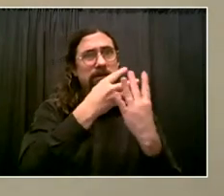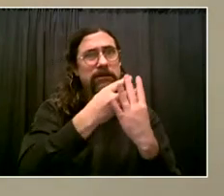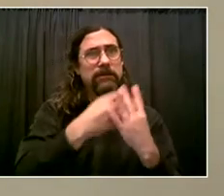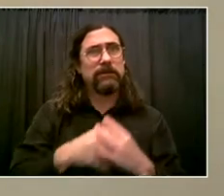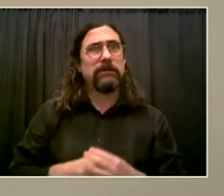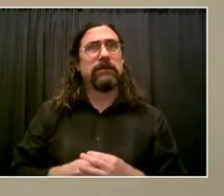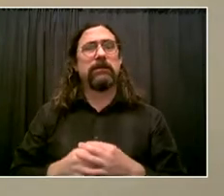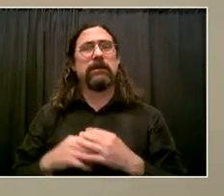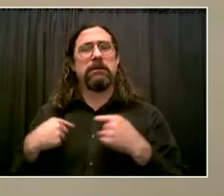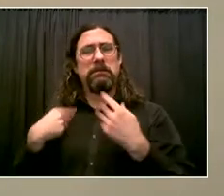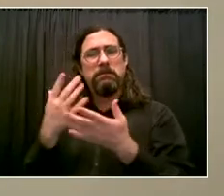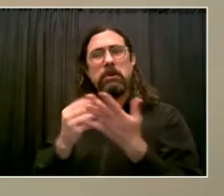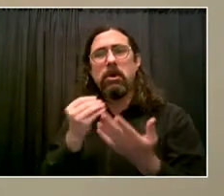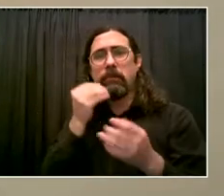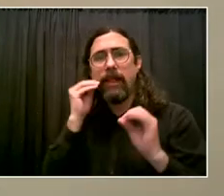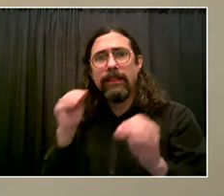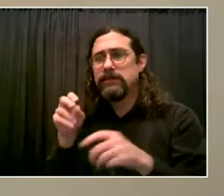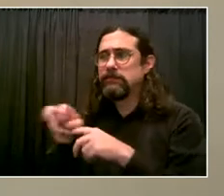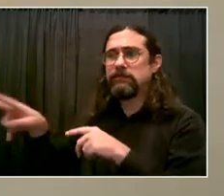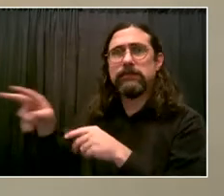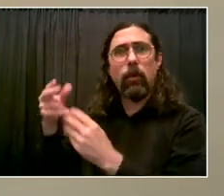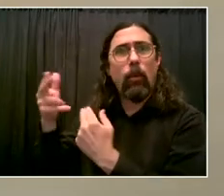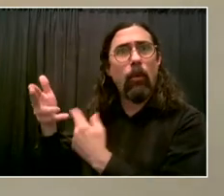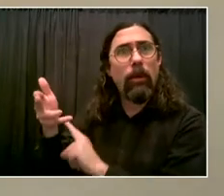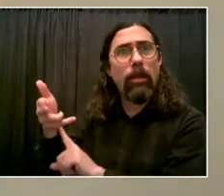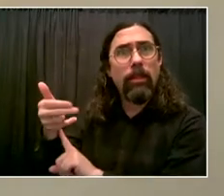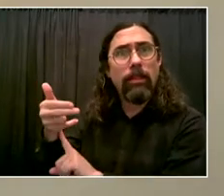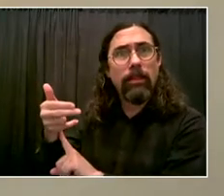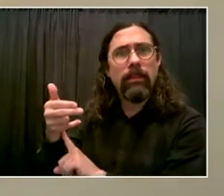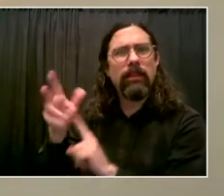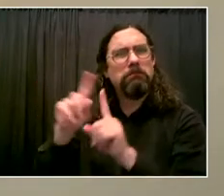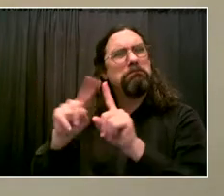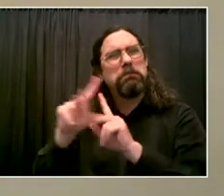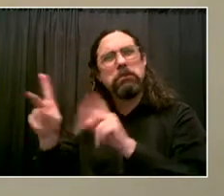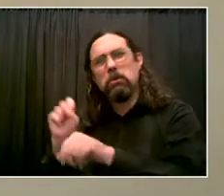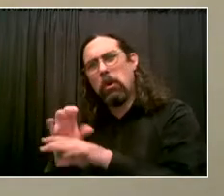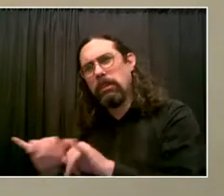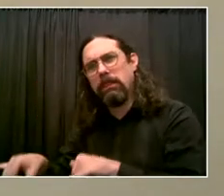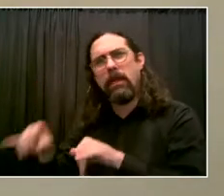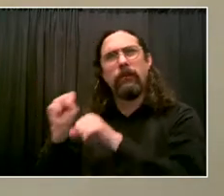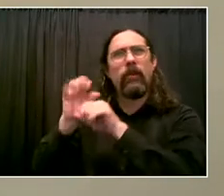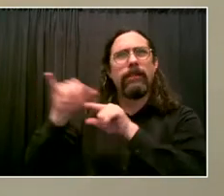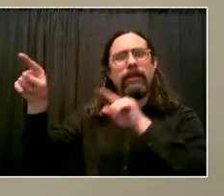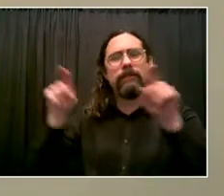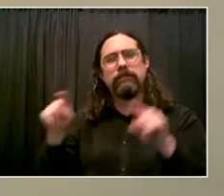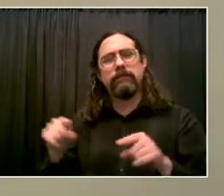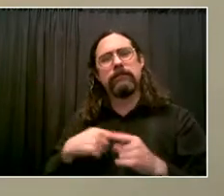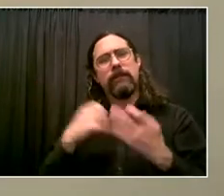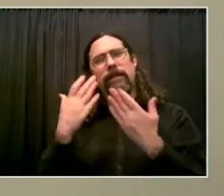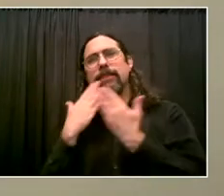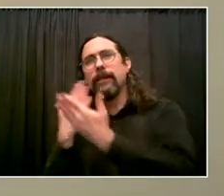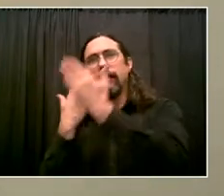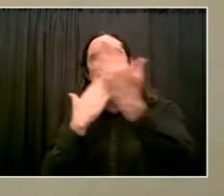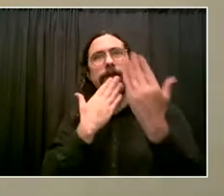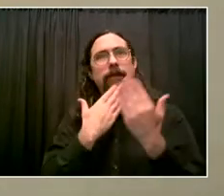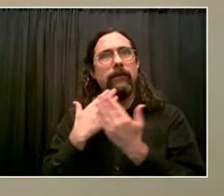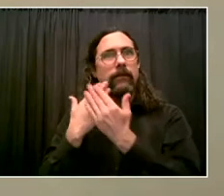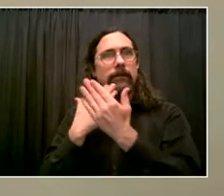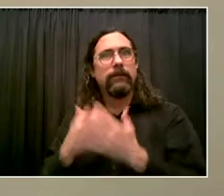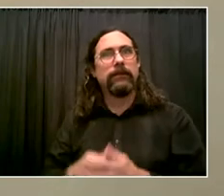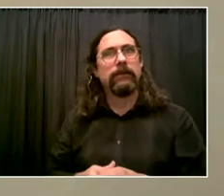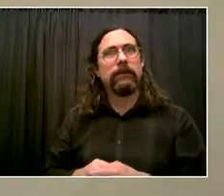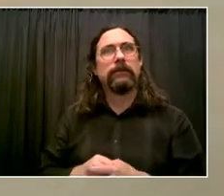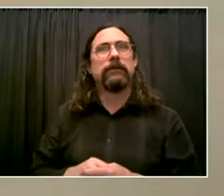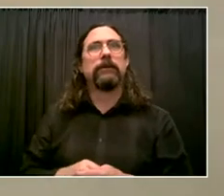Hotels provided them an opportunity to do some of the work that is necessary to get back. I mean, just think of trying to apply for a job, but you have no